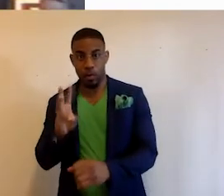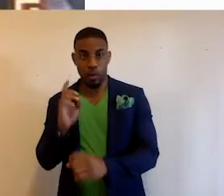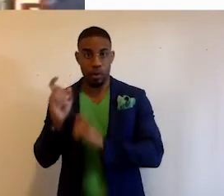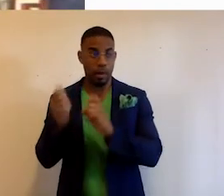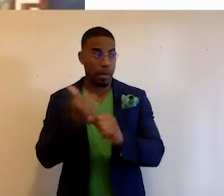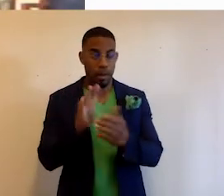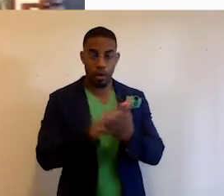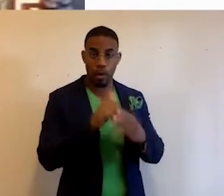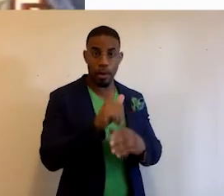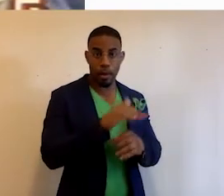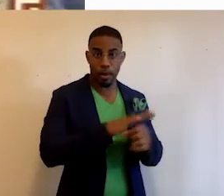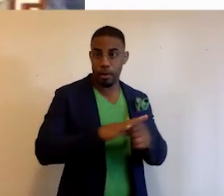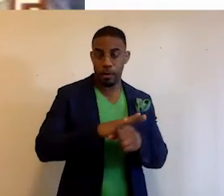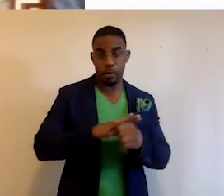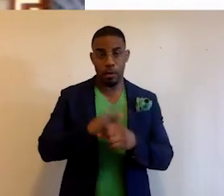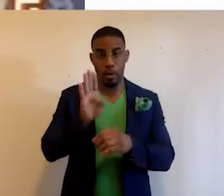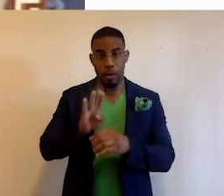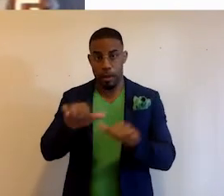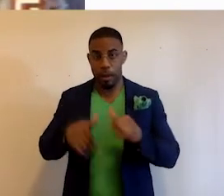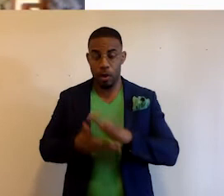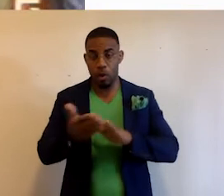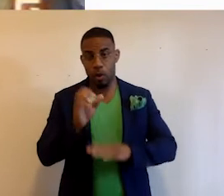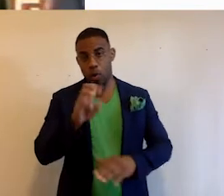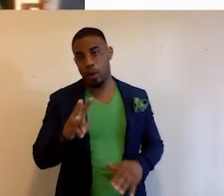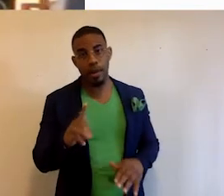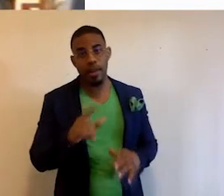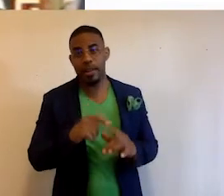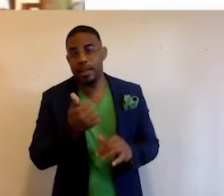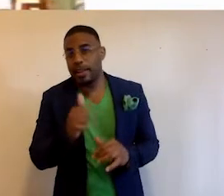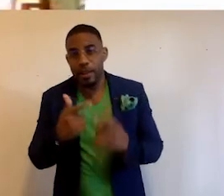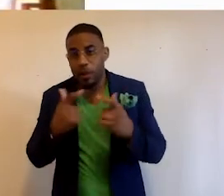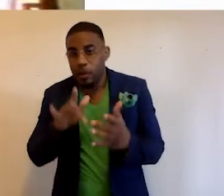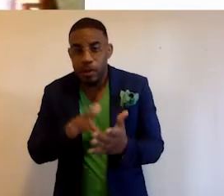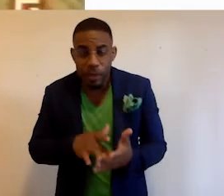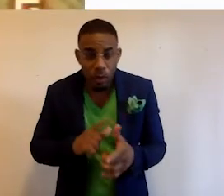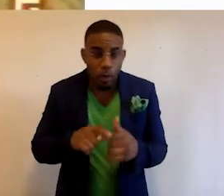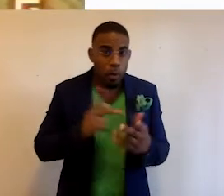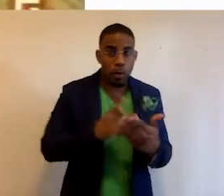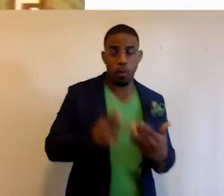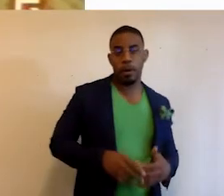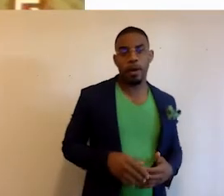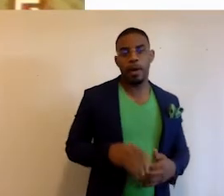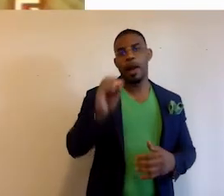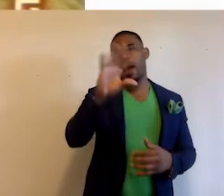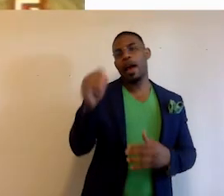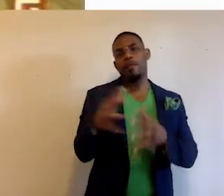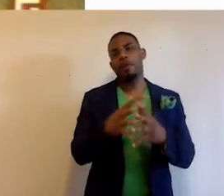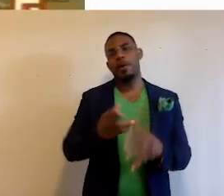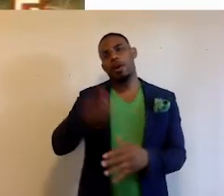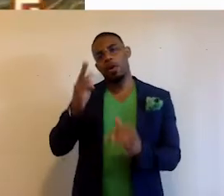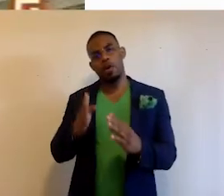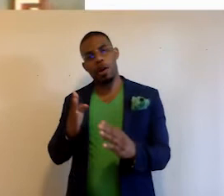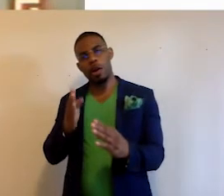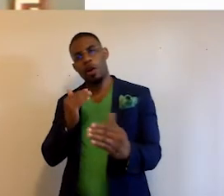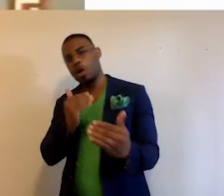school in the metropolitan Boston area that can run the software. I mean, in any youth center or program. African-American history as